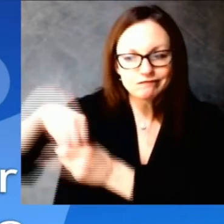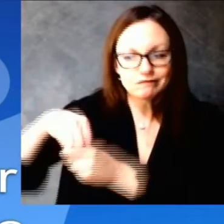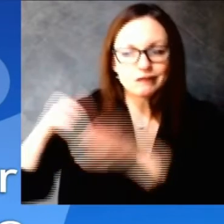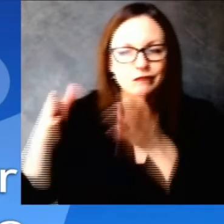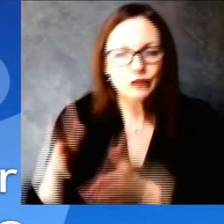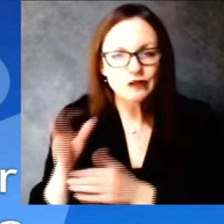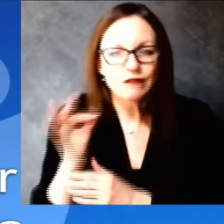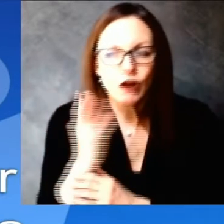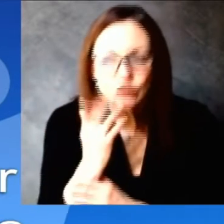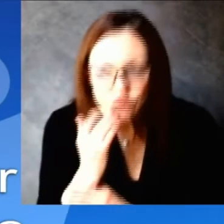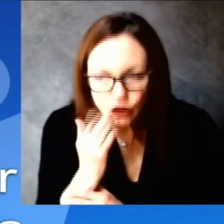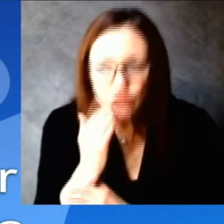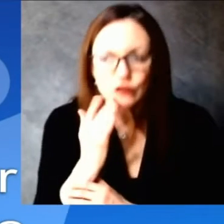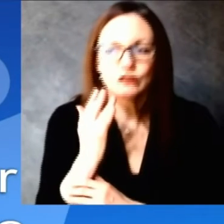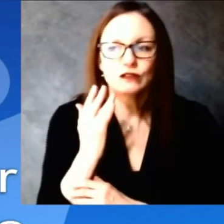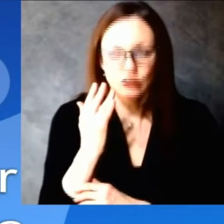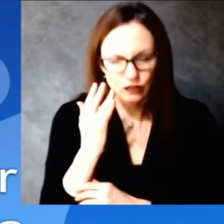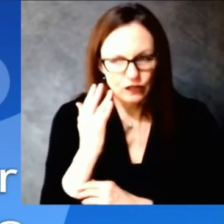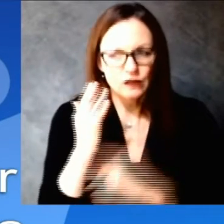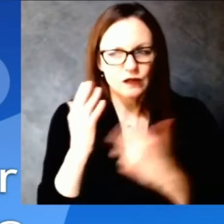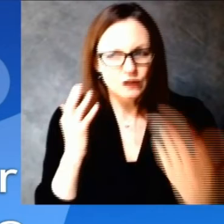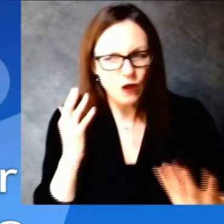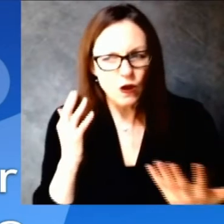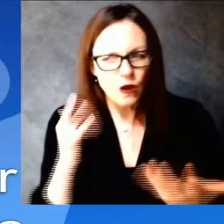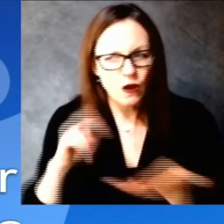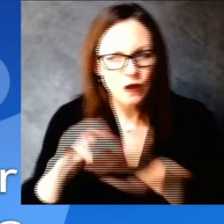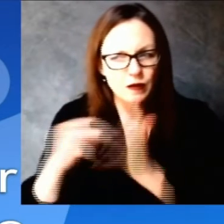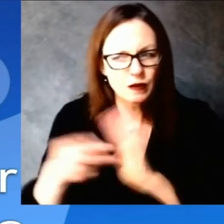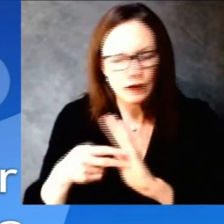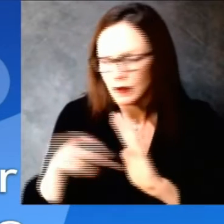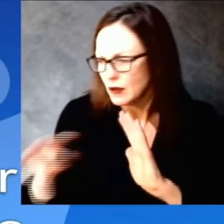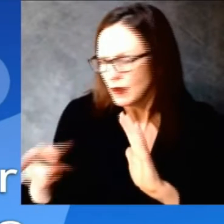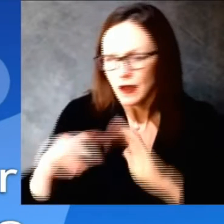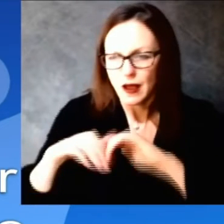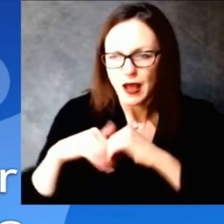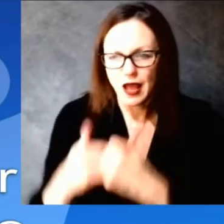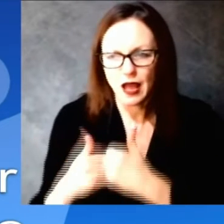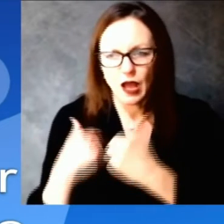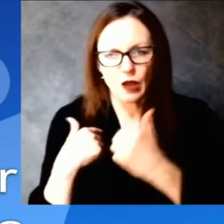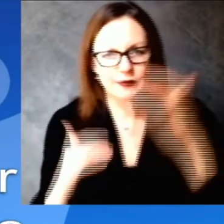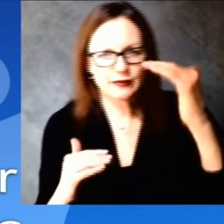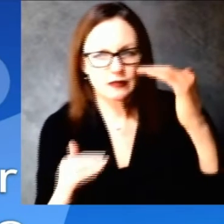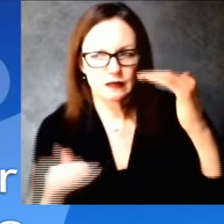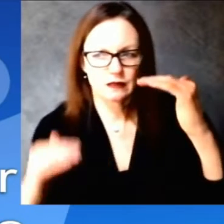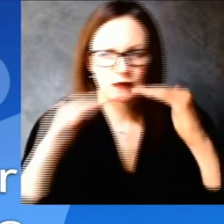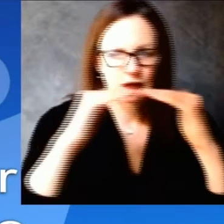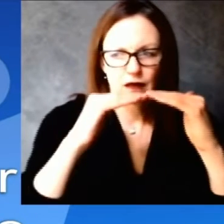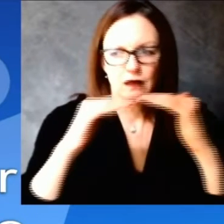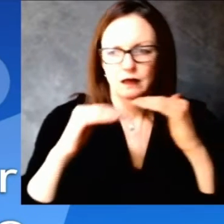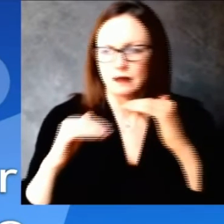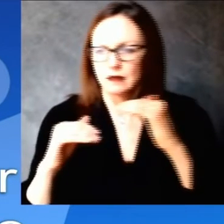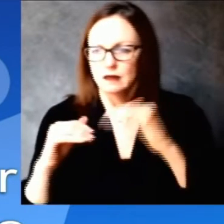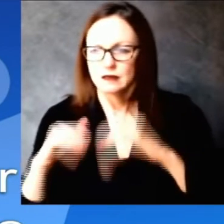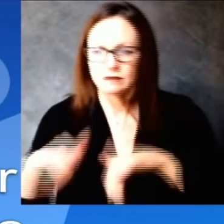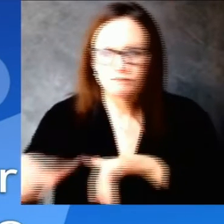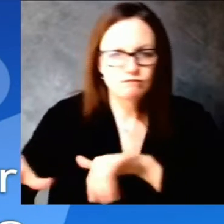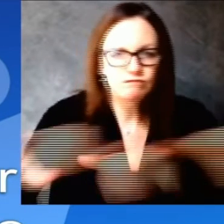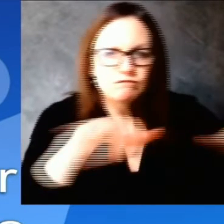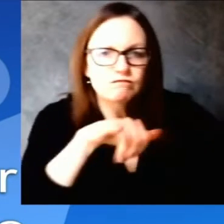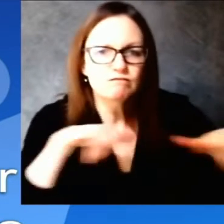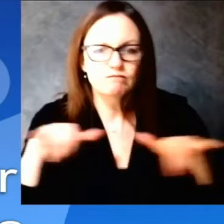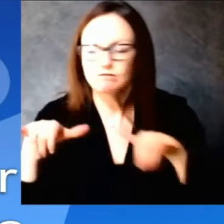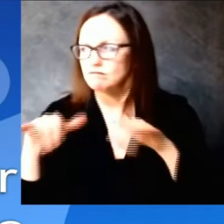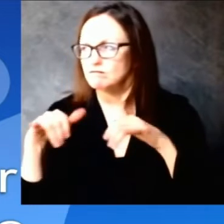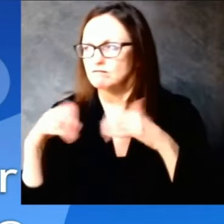about i think you've talked about mobile uh clinics before i know other states have been doing kind of like big public information campaigns things